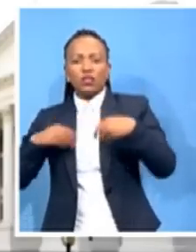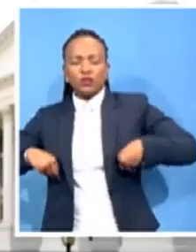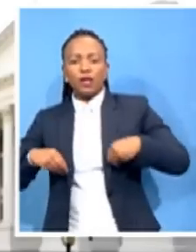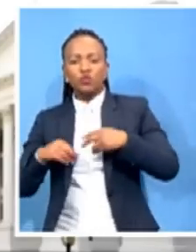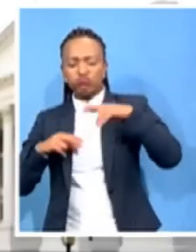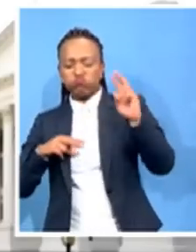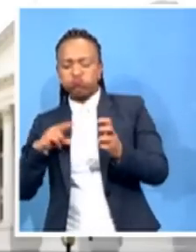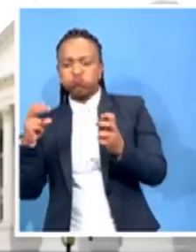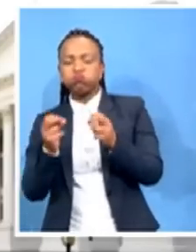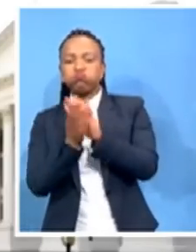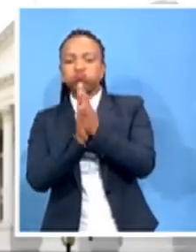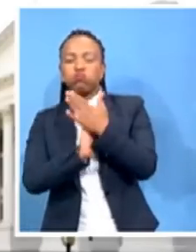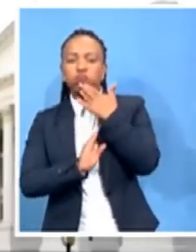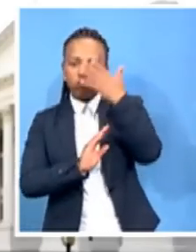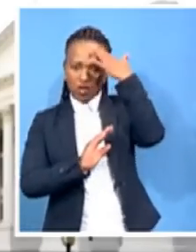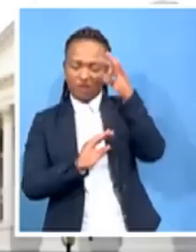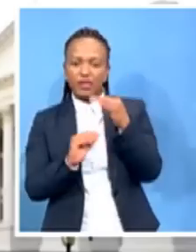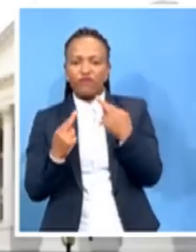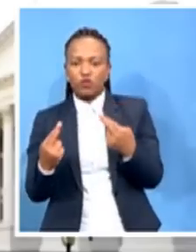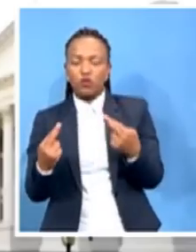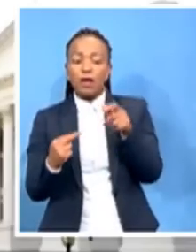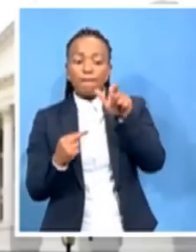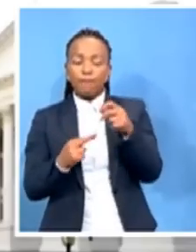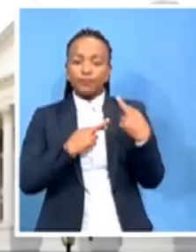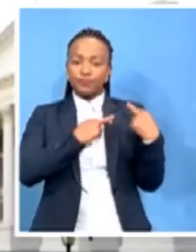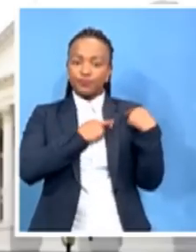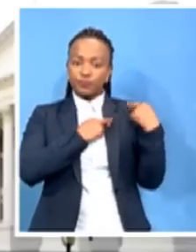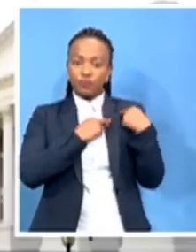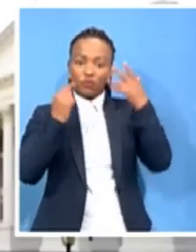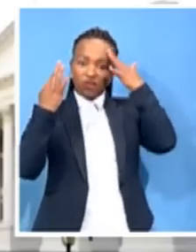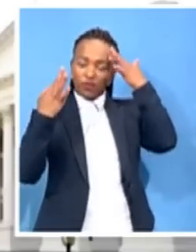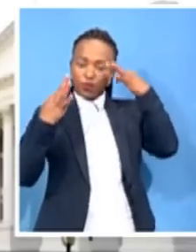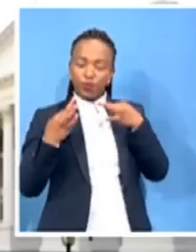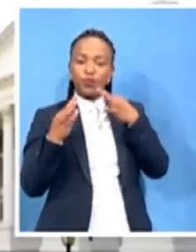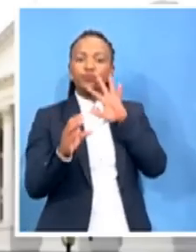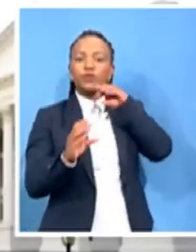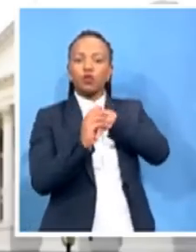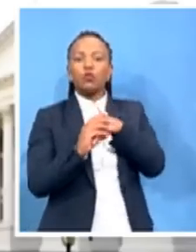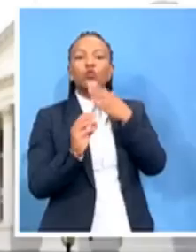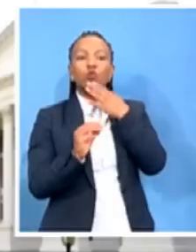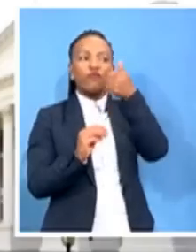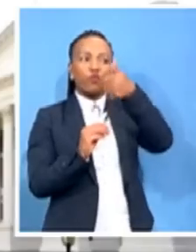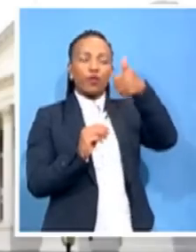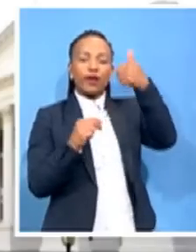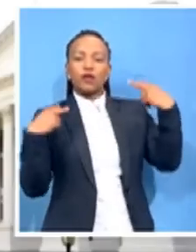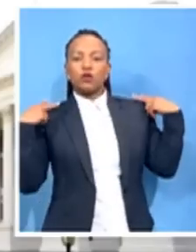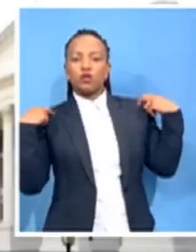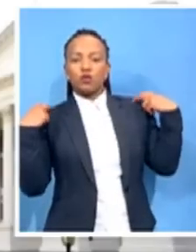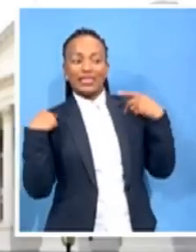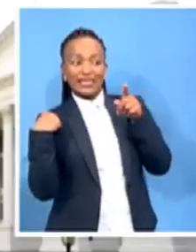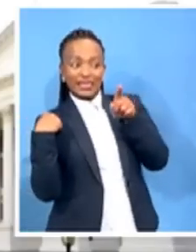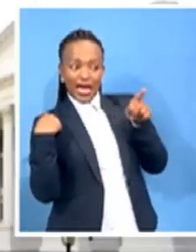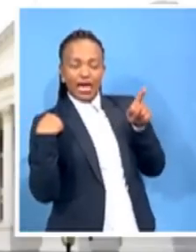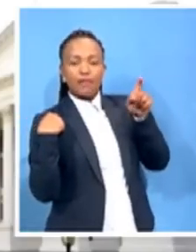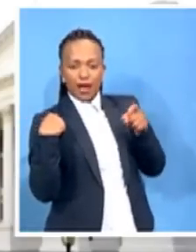responsible for taking that decision, including the head of security, must be held accountable for that because government is going